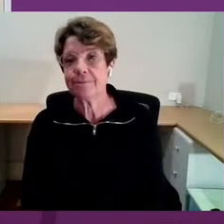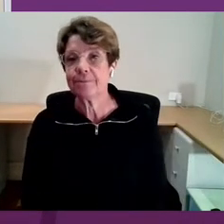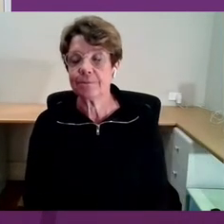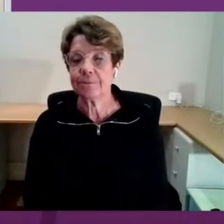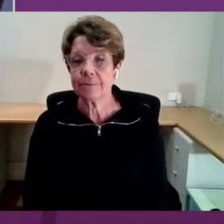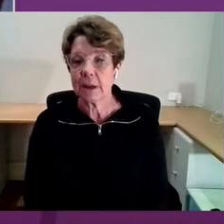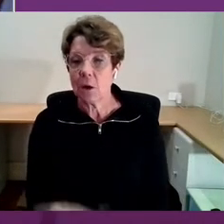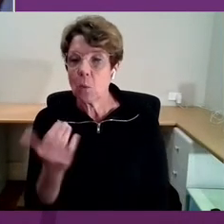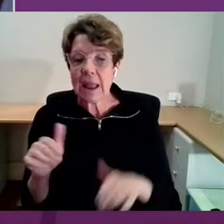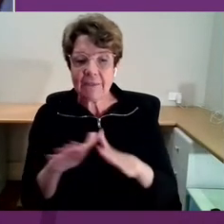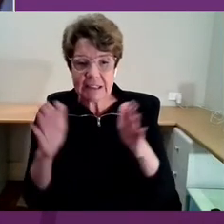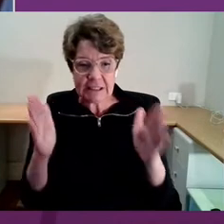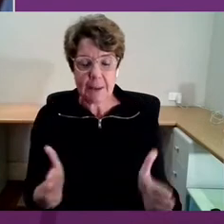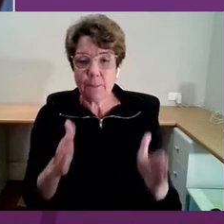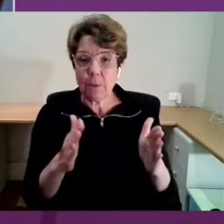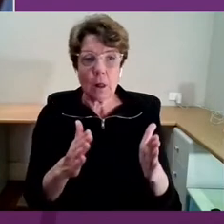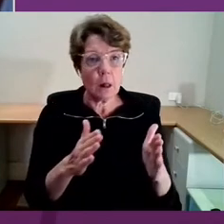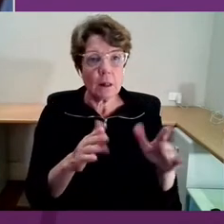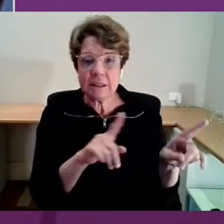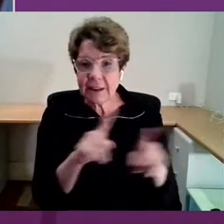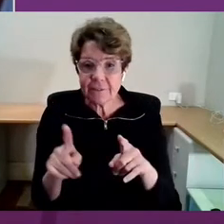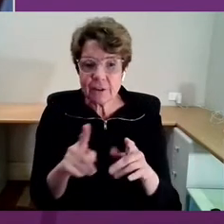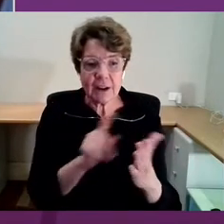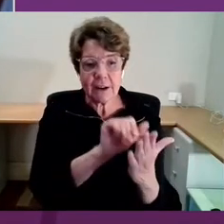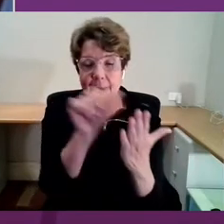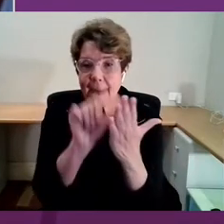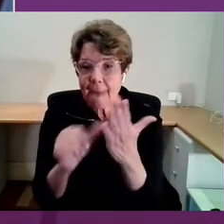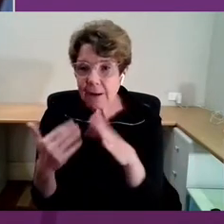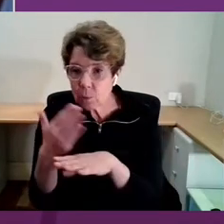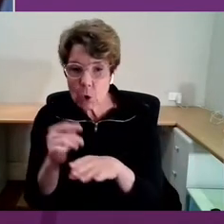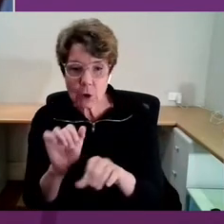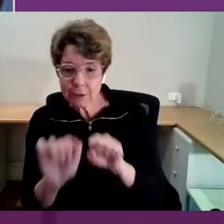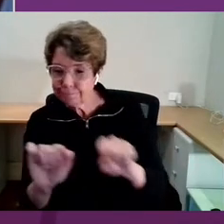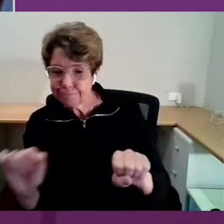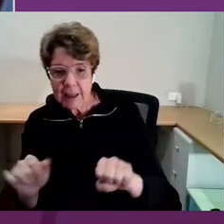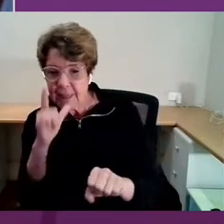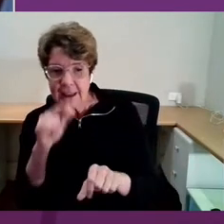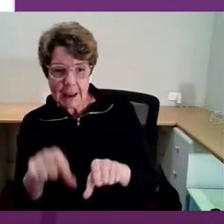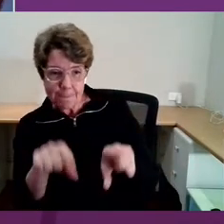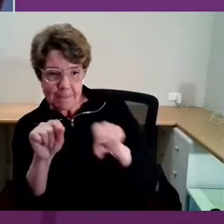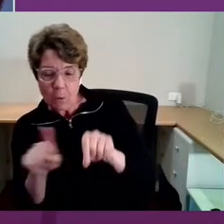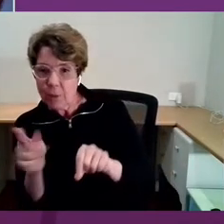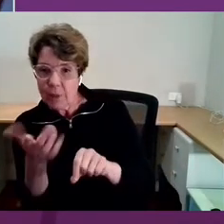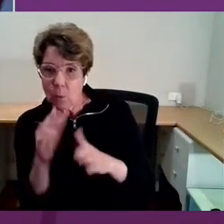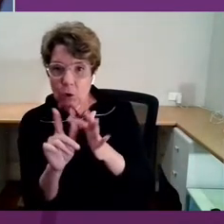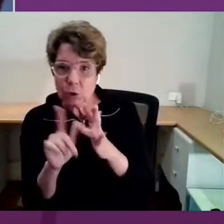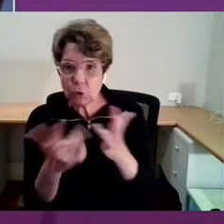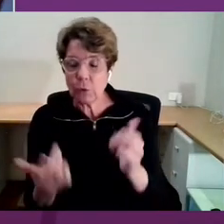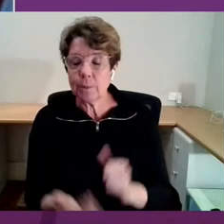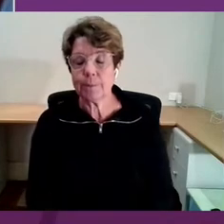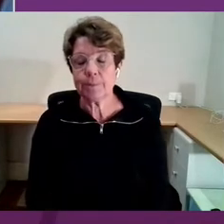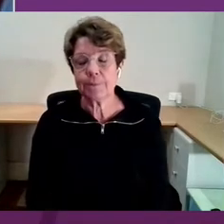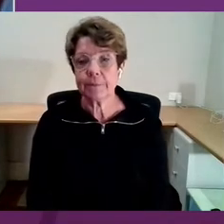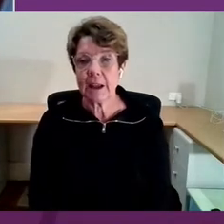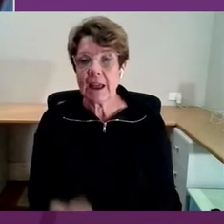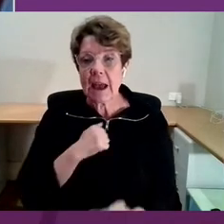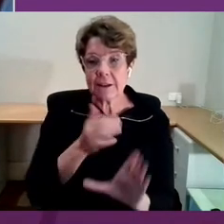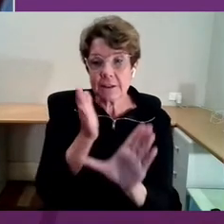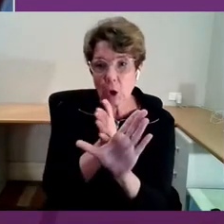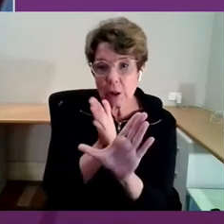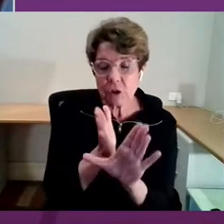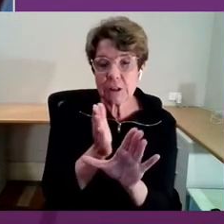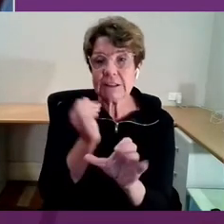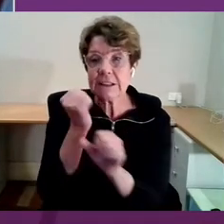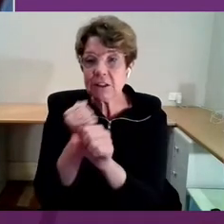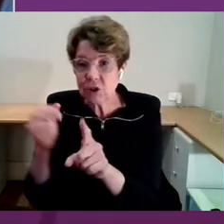artwork where they can determine what they want to do. A psychologist, a GP, a